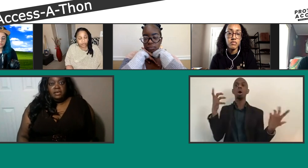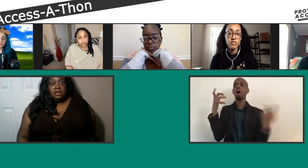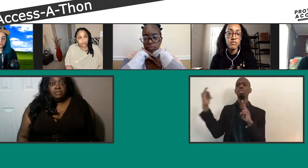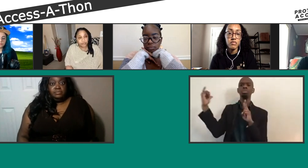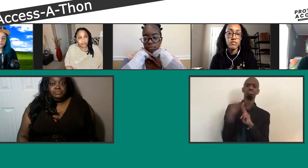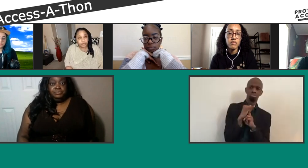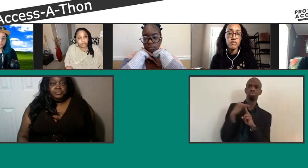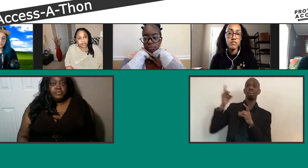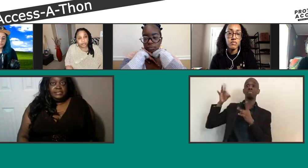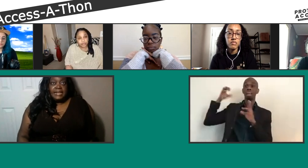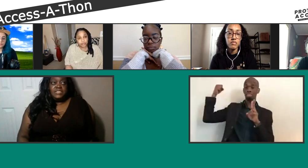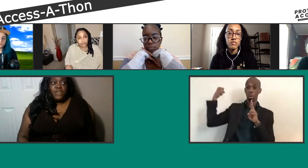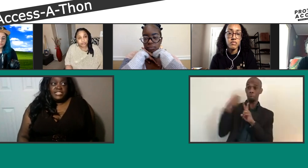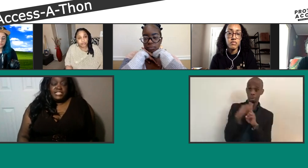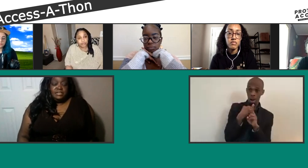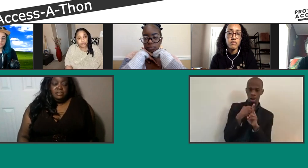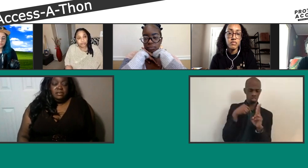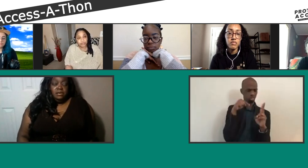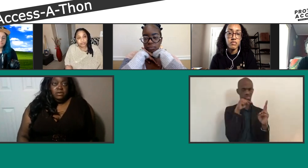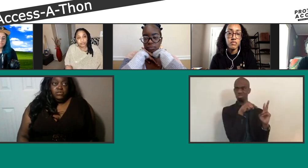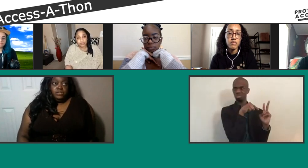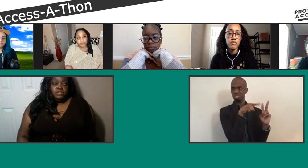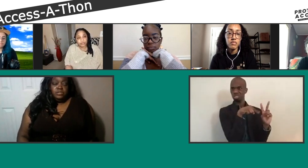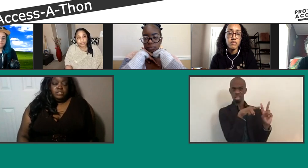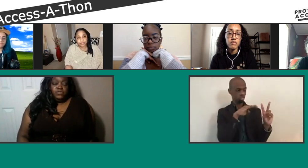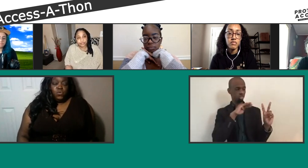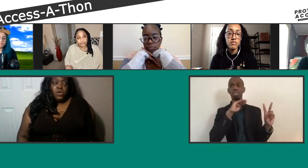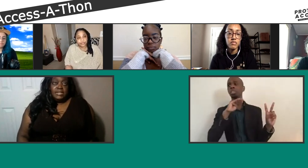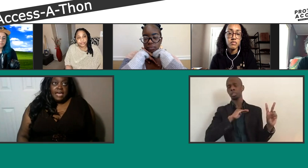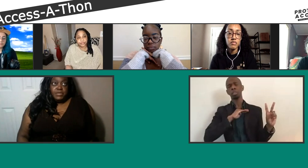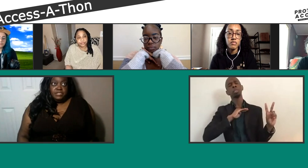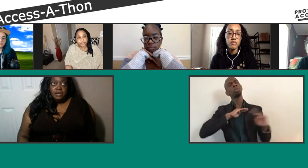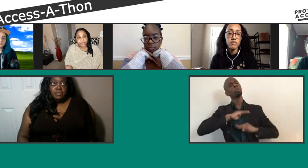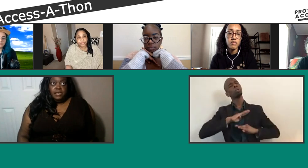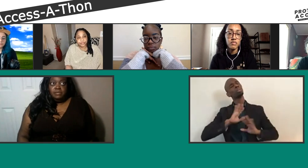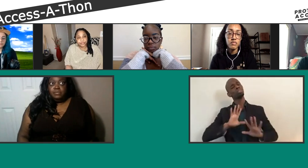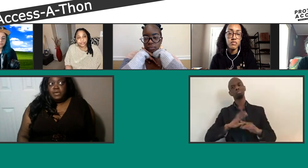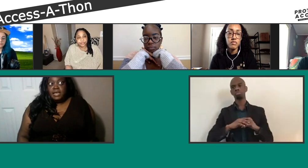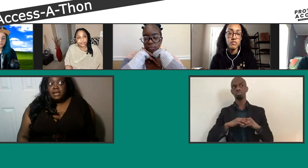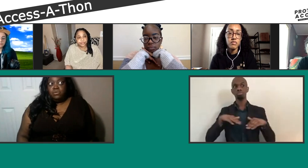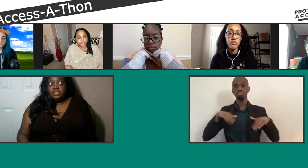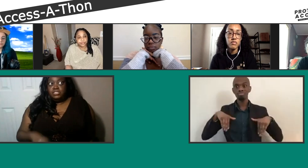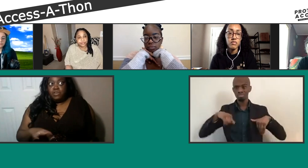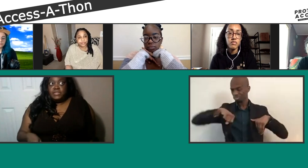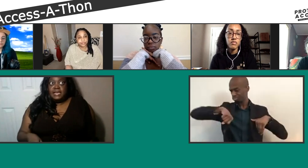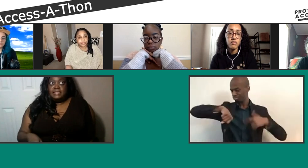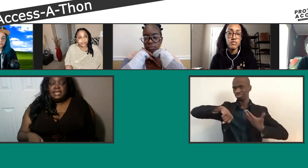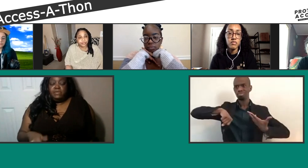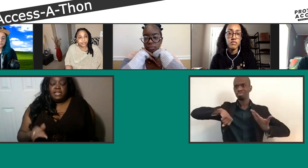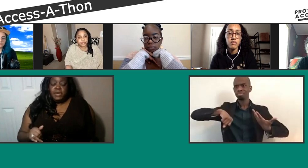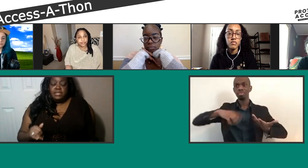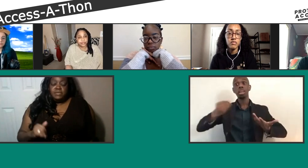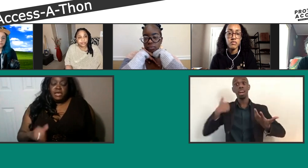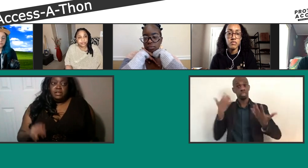satisfaction for what has happened to them. And I don't want to traumatize